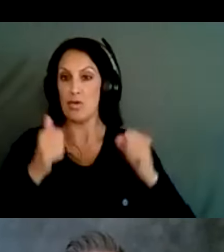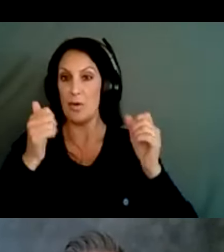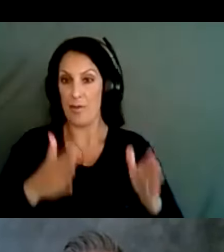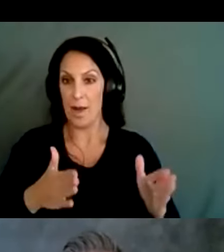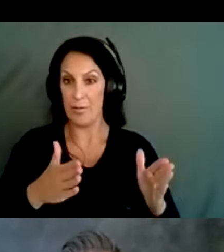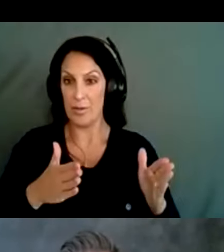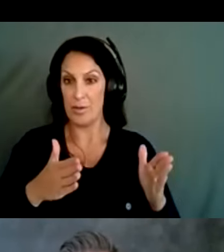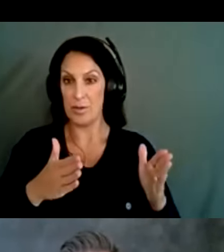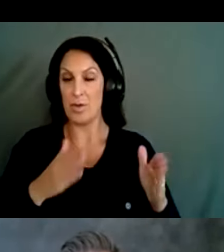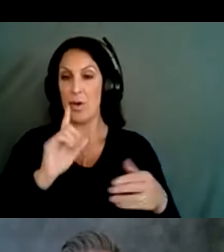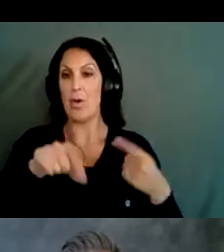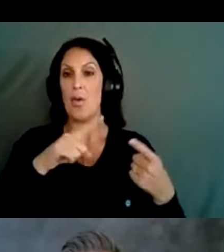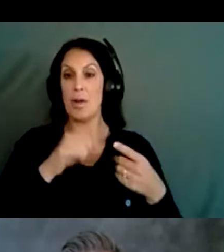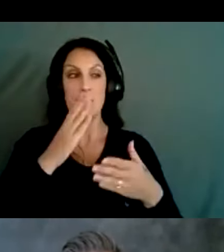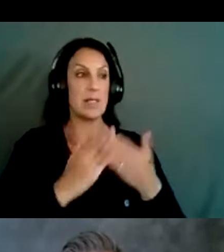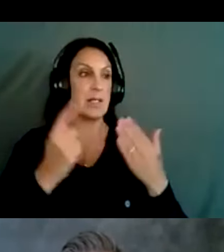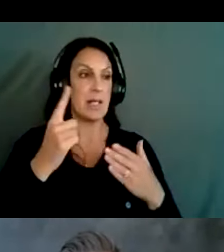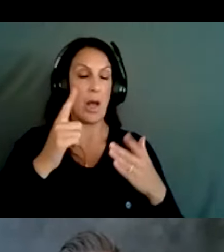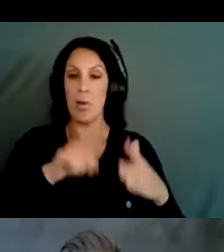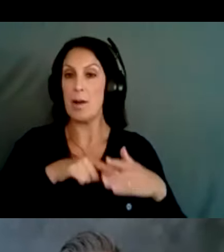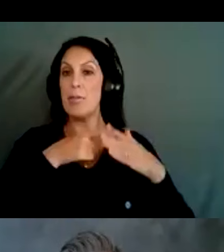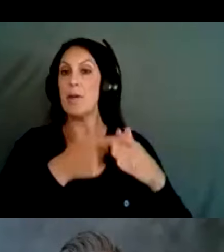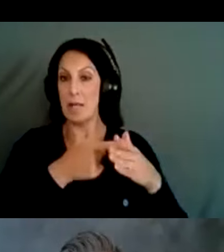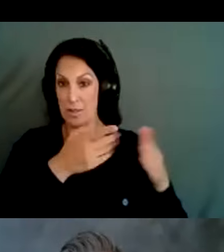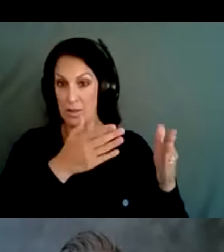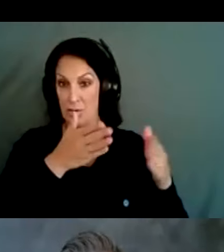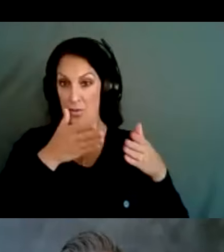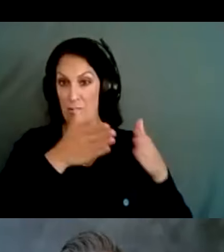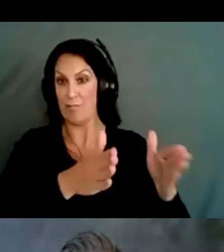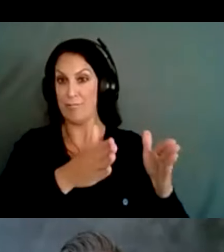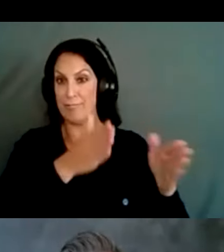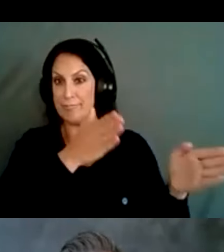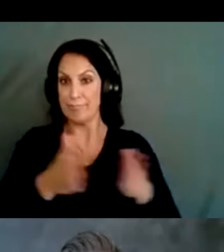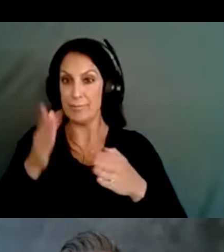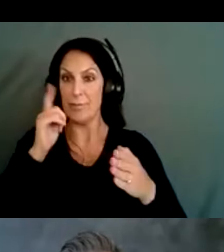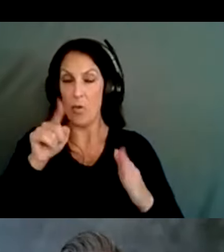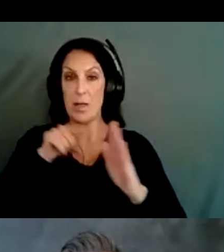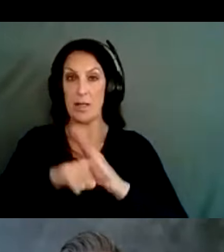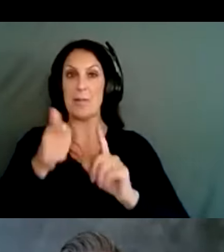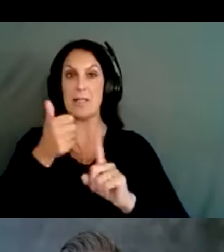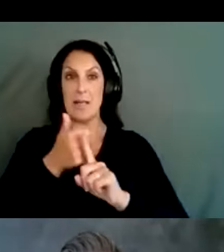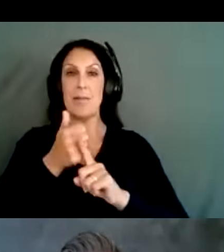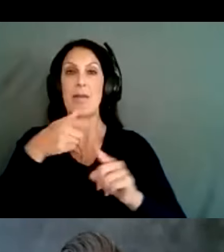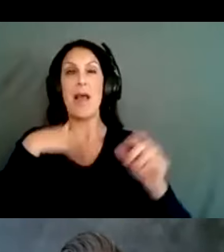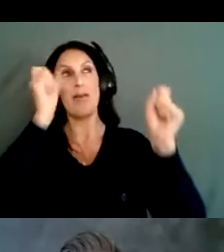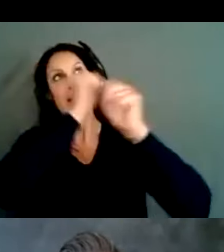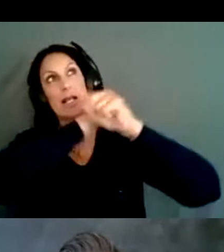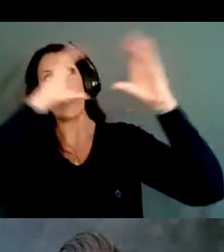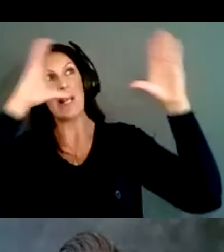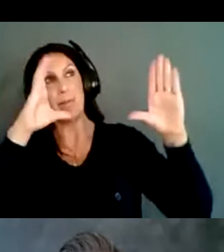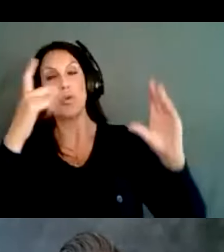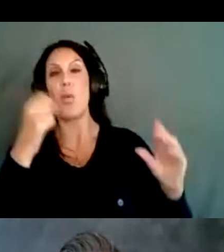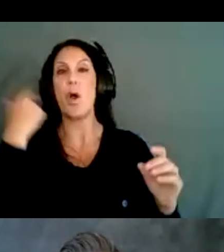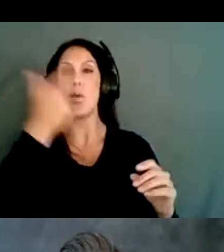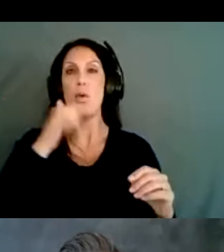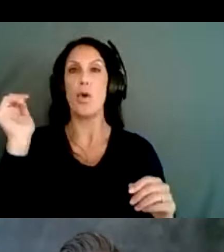that when someone begins to formulate a plan for suicide, they oftentimes have an image of what a suicide attempt would